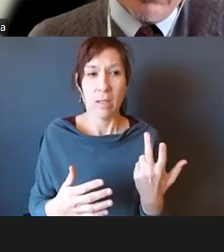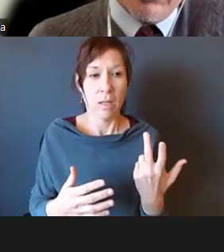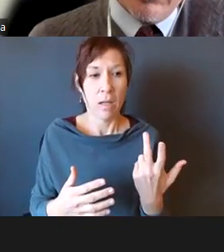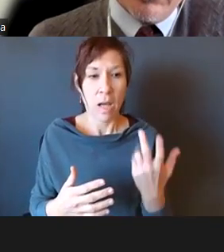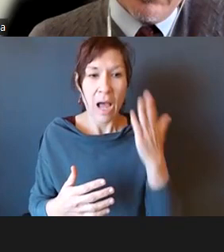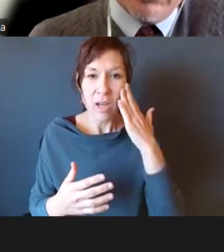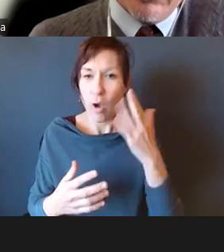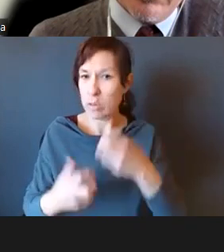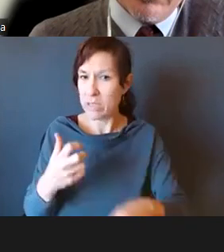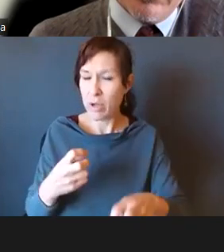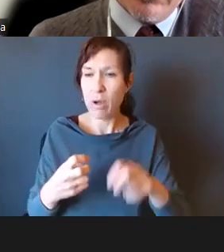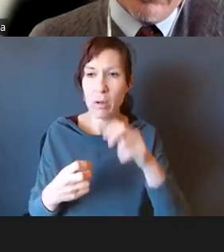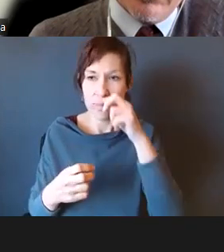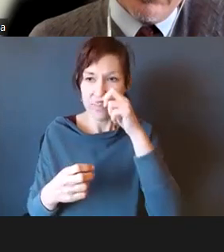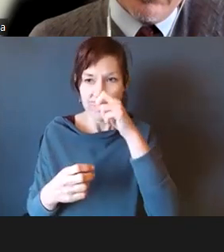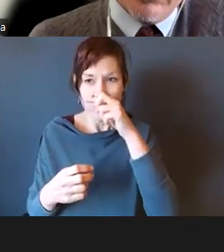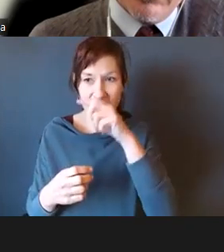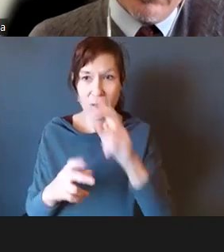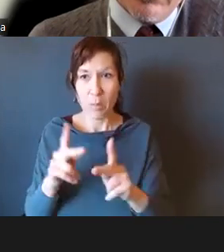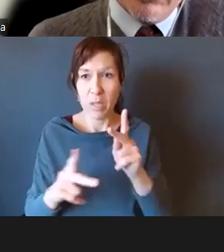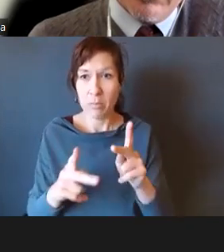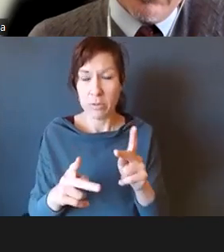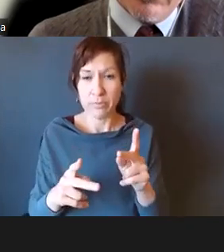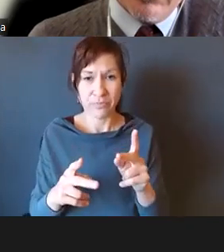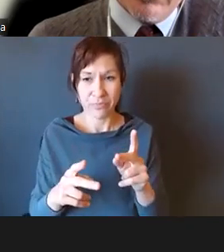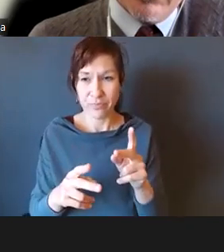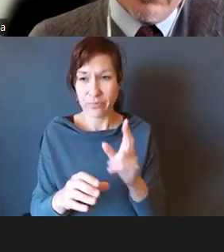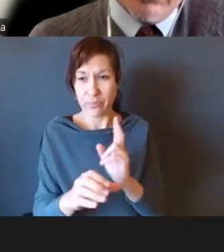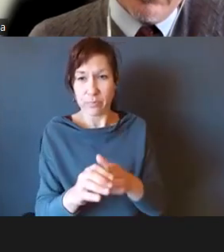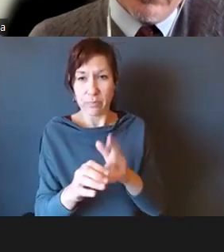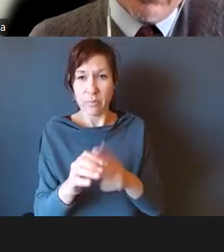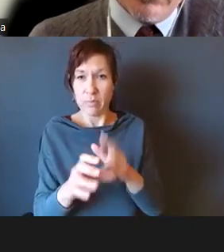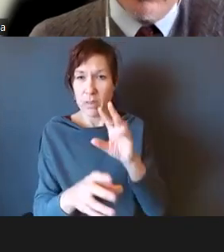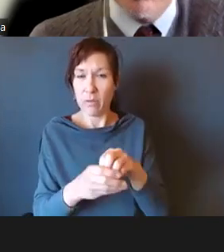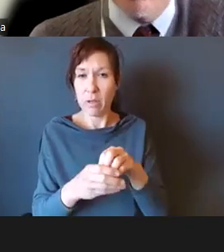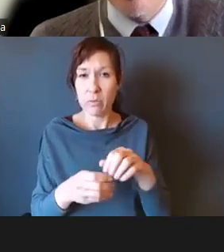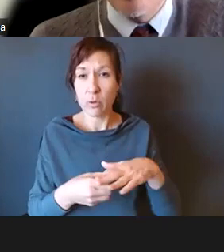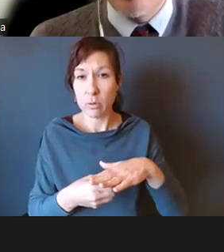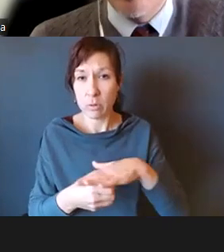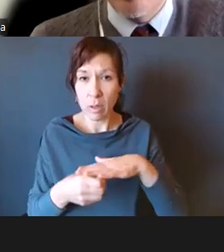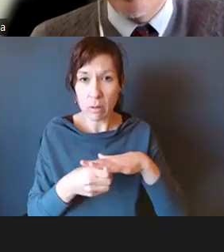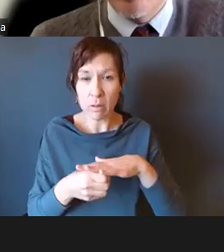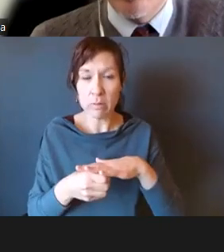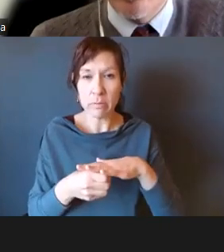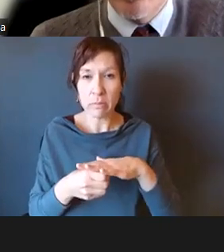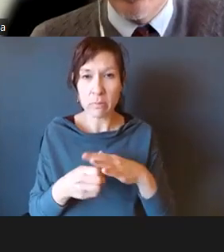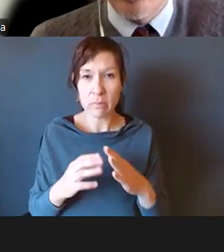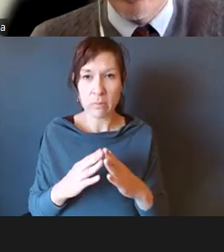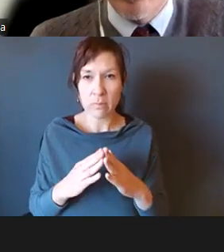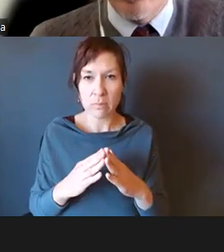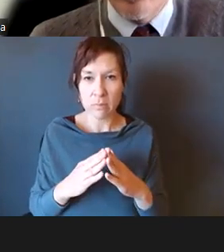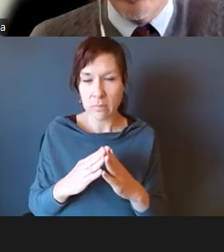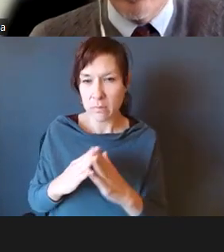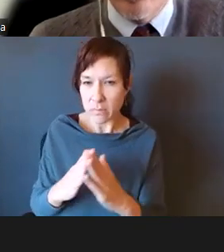even participate in more localized. Um. Activities and you know that are happening